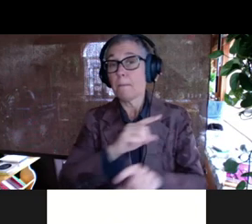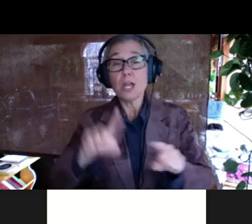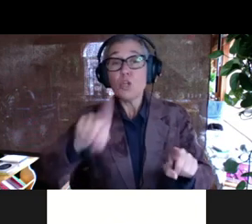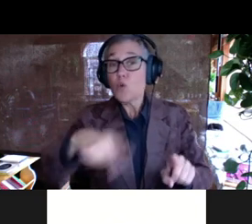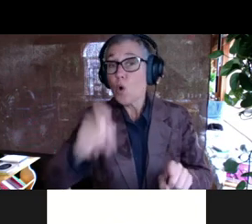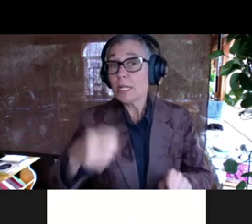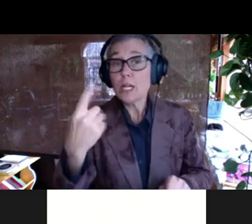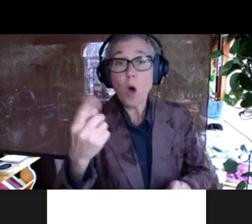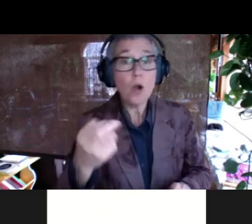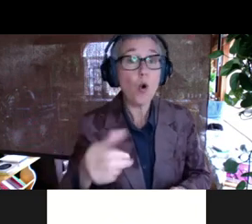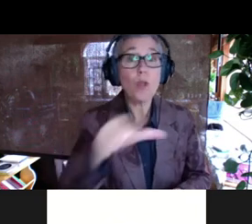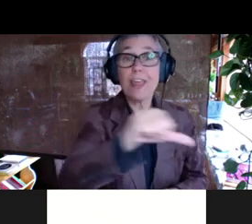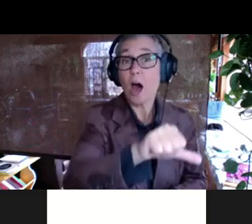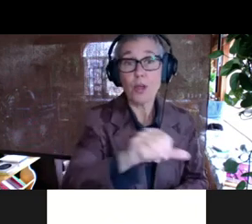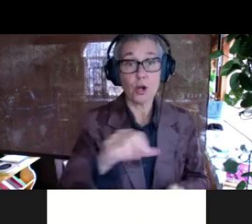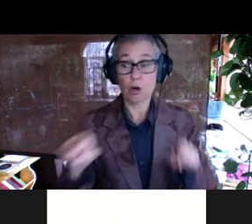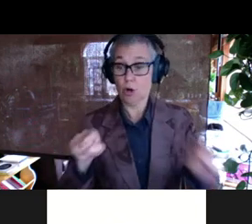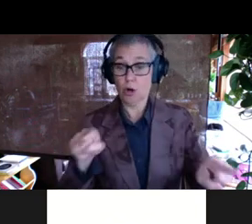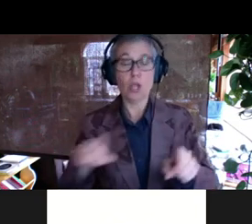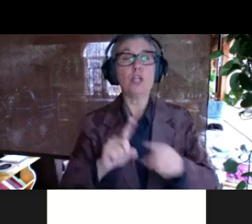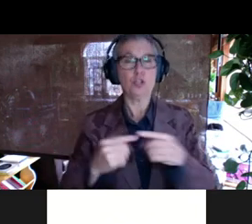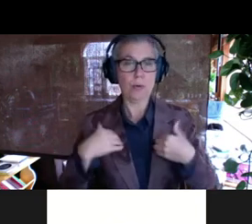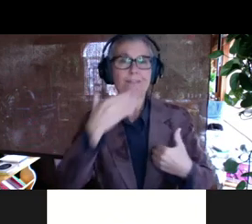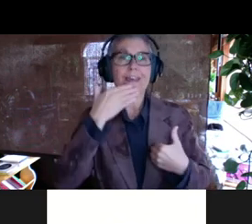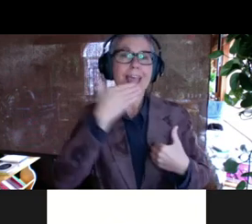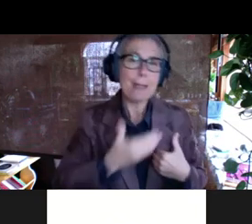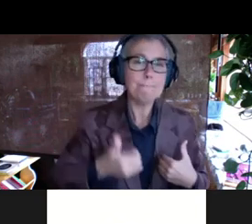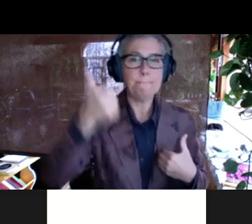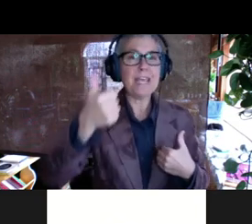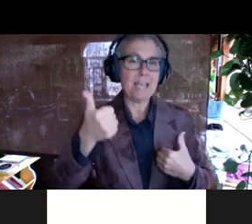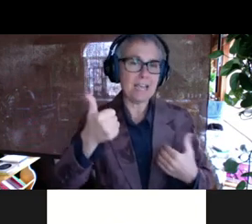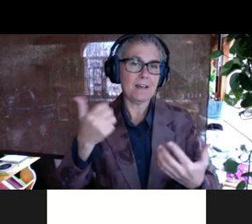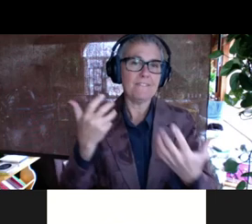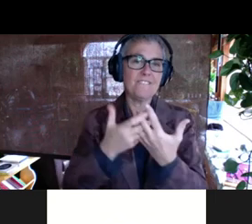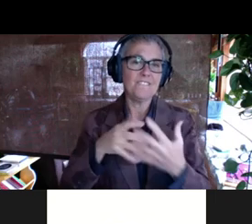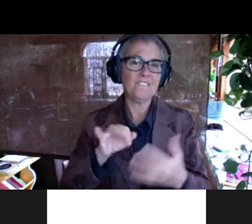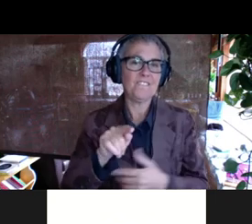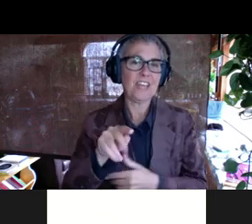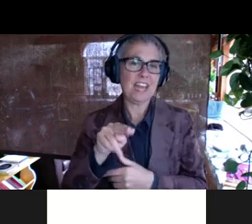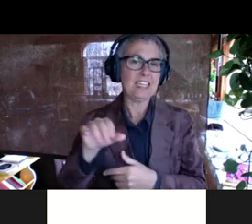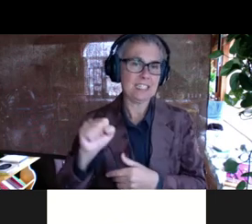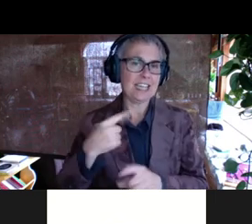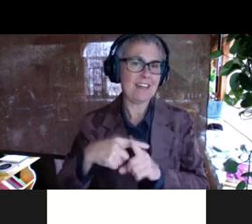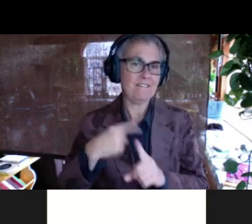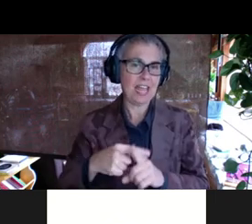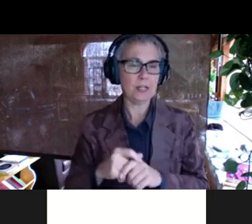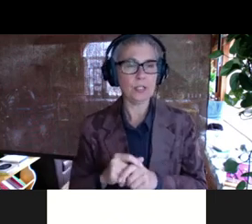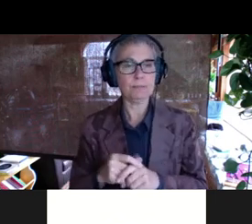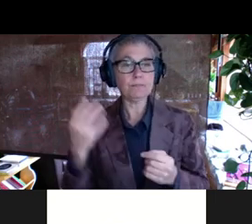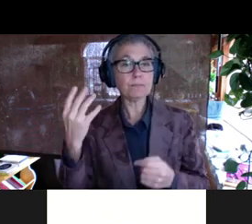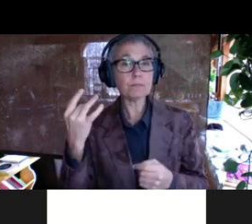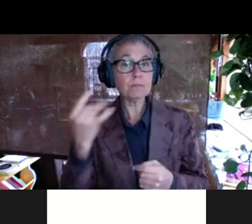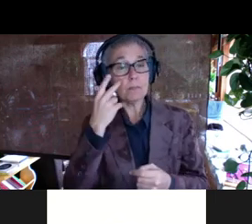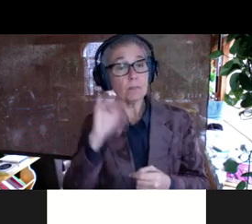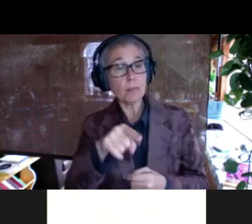to have a big fitness advantage. And so the reason that we see this data is because, uh, the